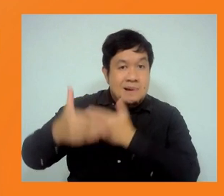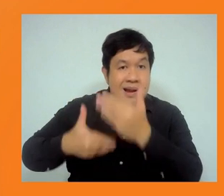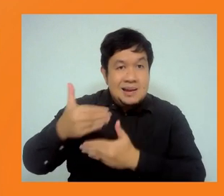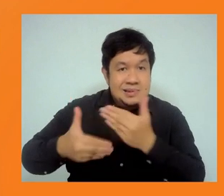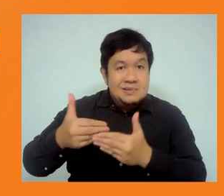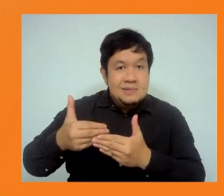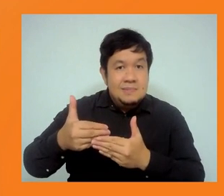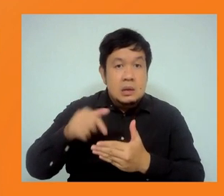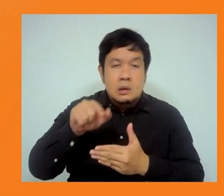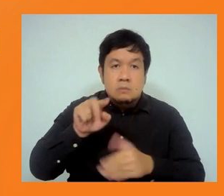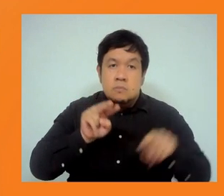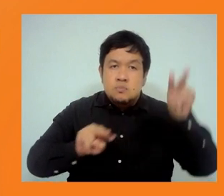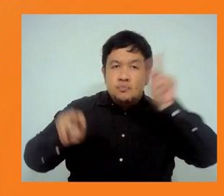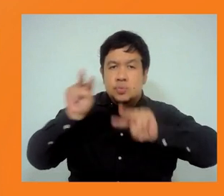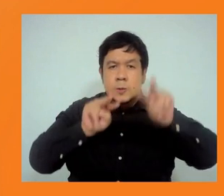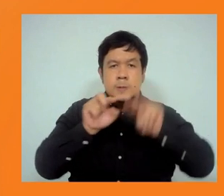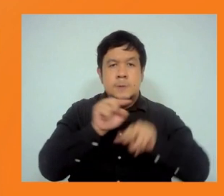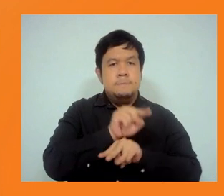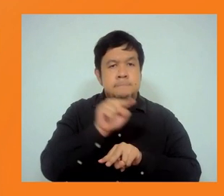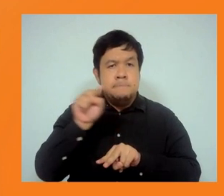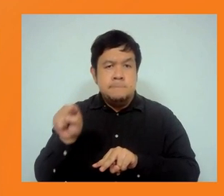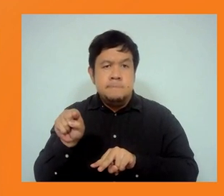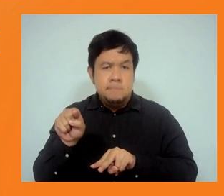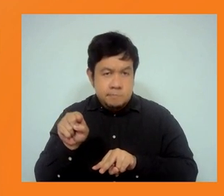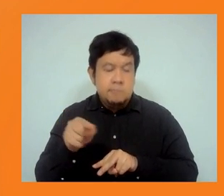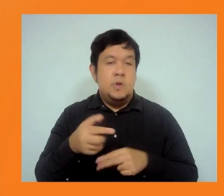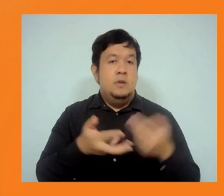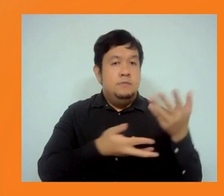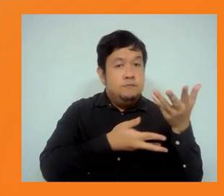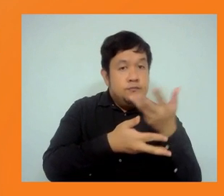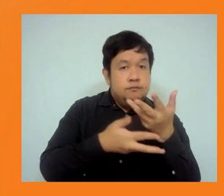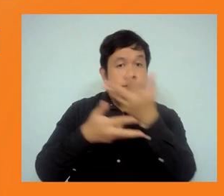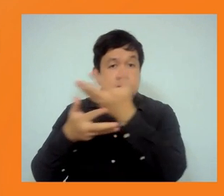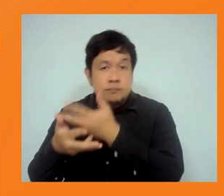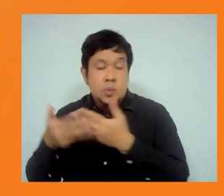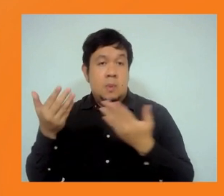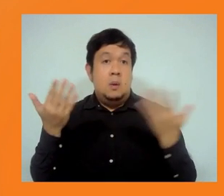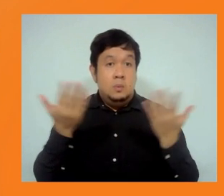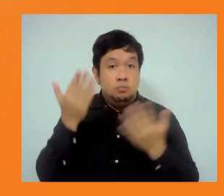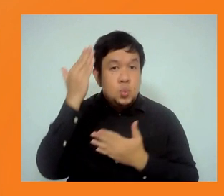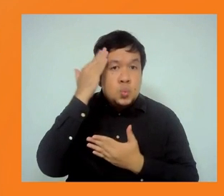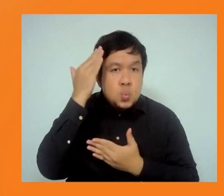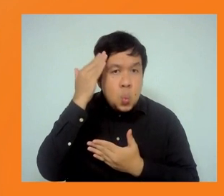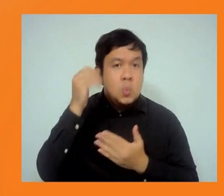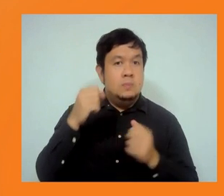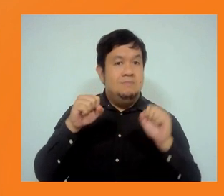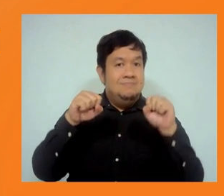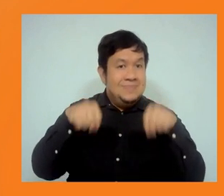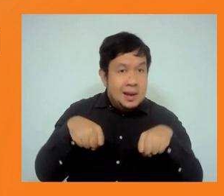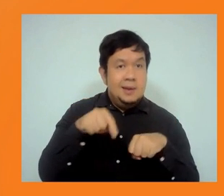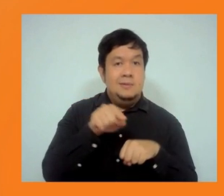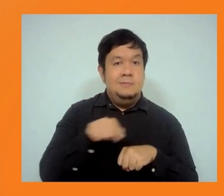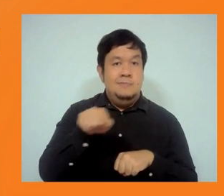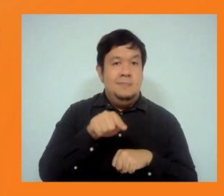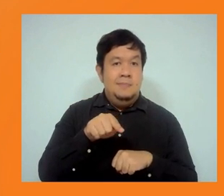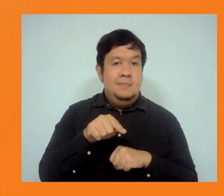to work on the sort of knowledge and capacity agenda. If there's scope, also to provide support for